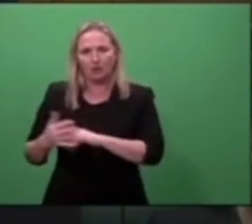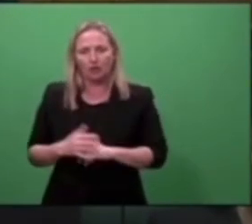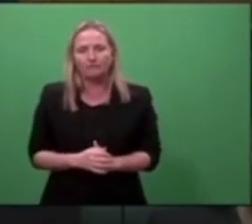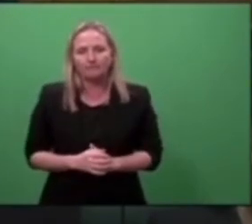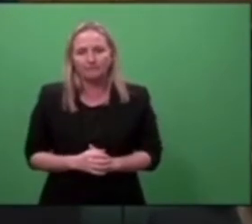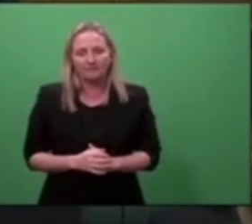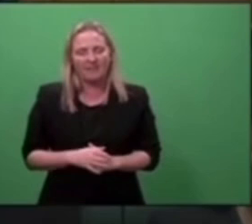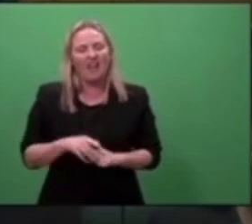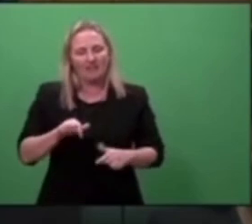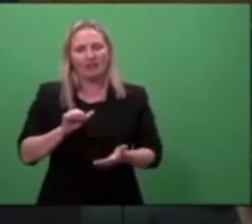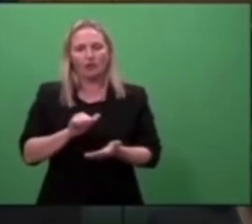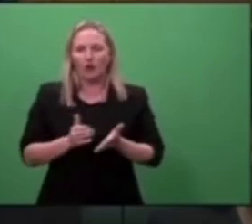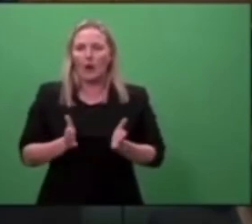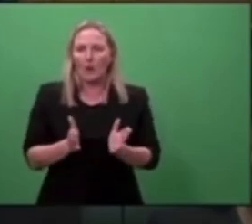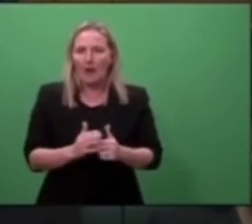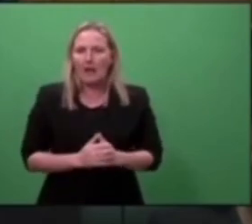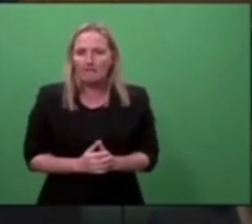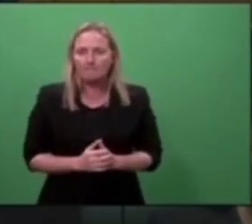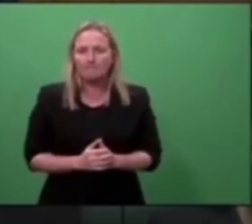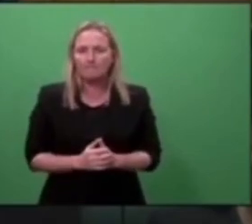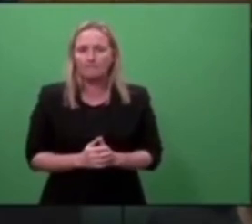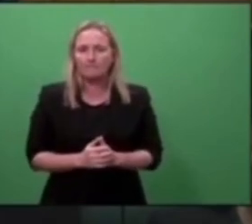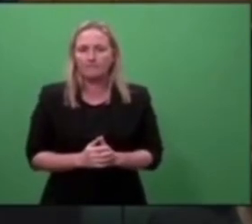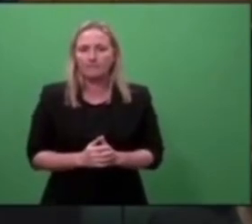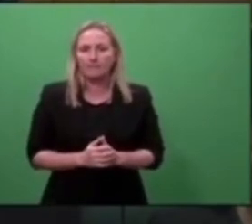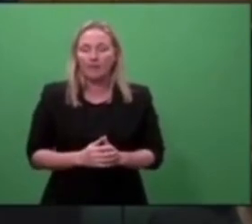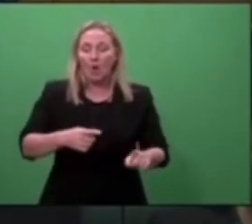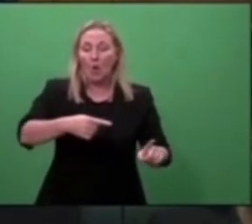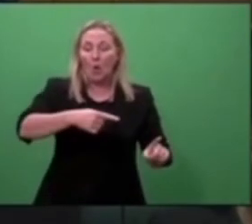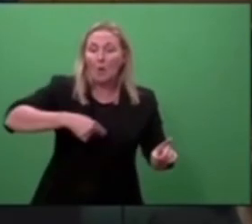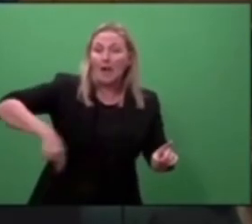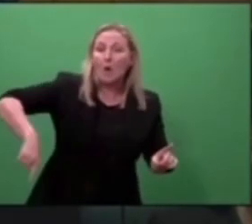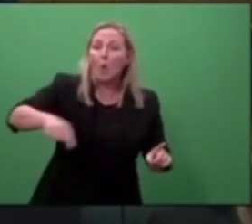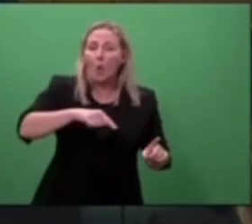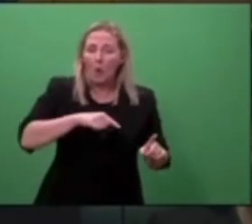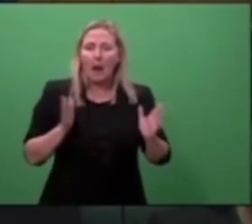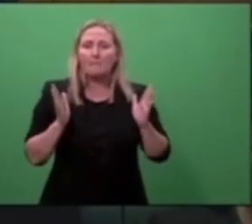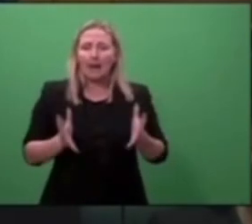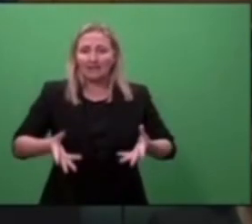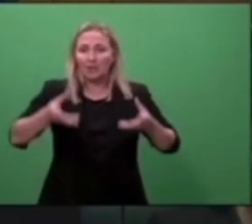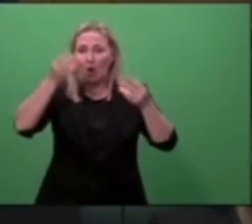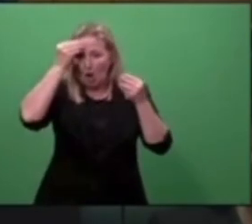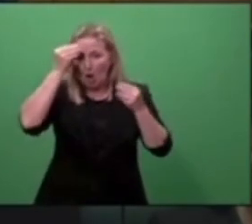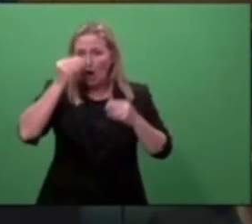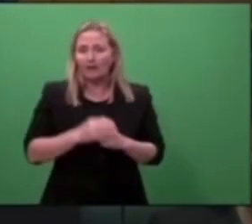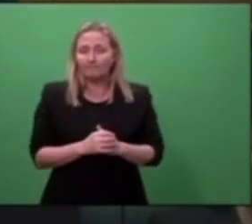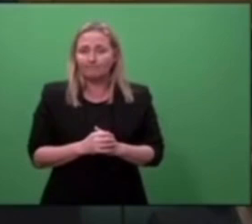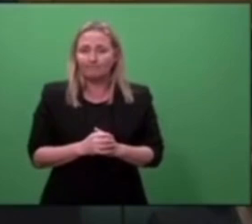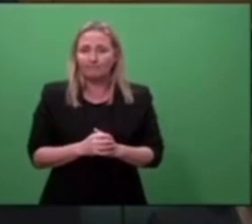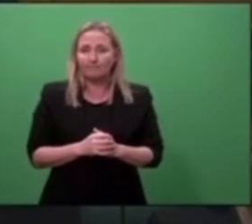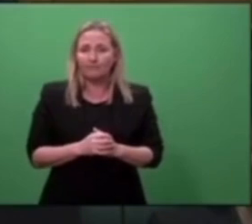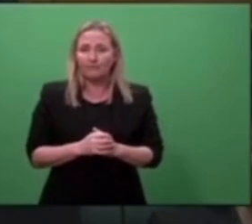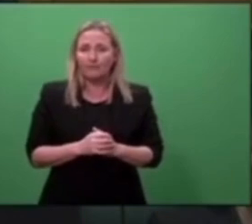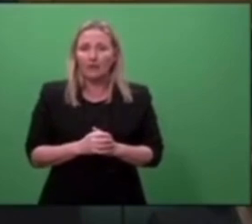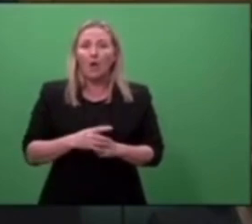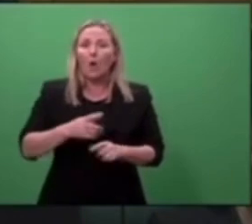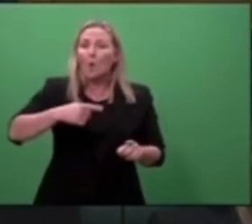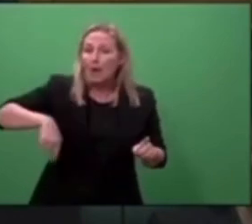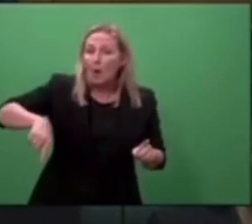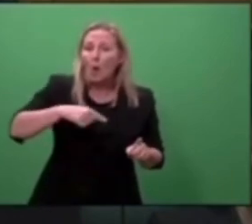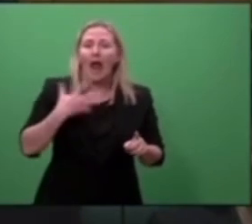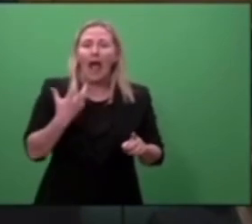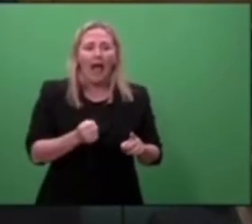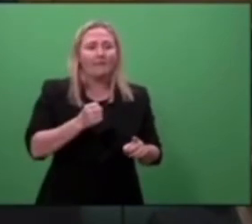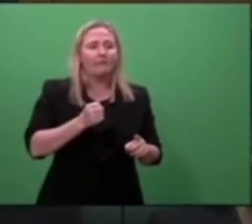we all have to learn. All of us have beliefs. There are some who have already tried